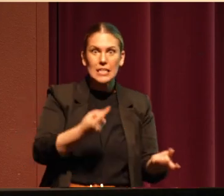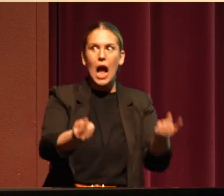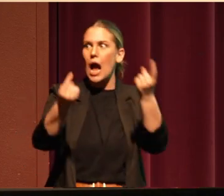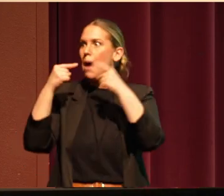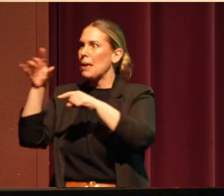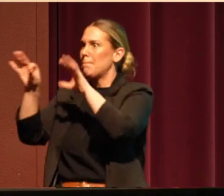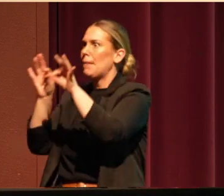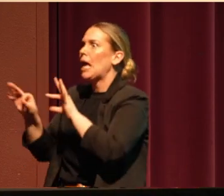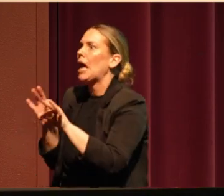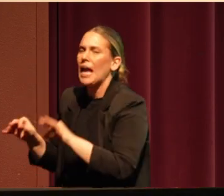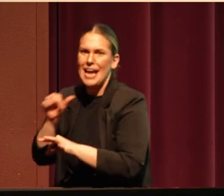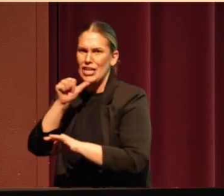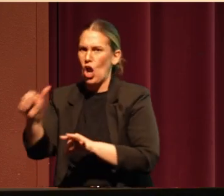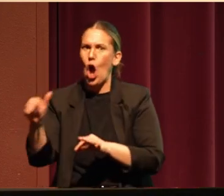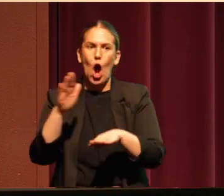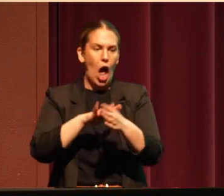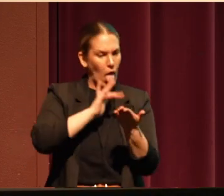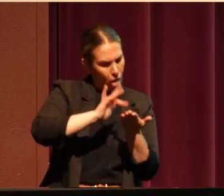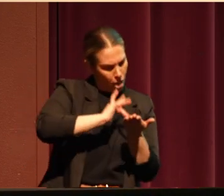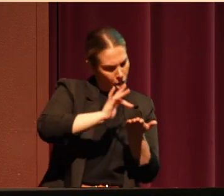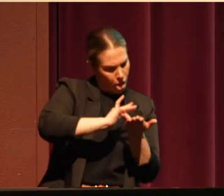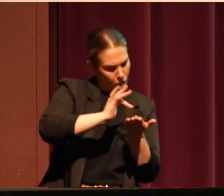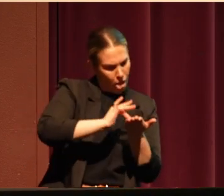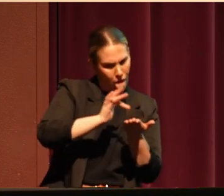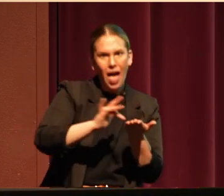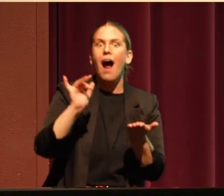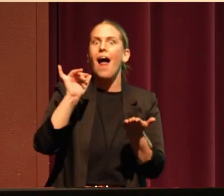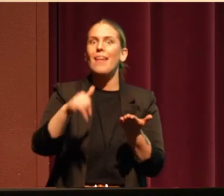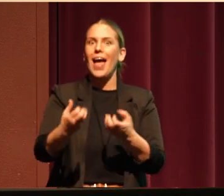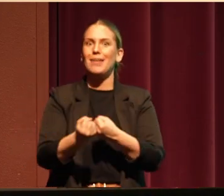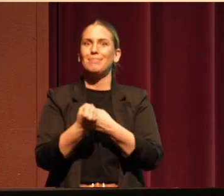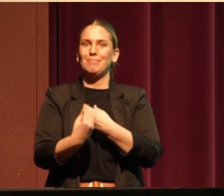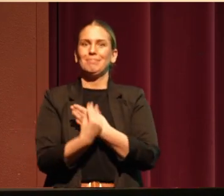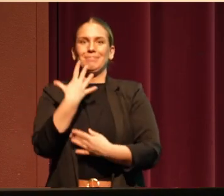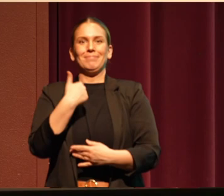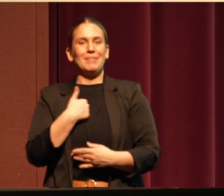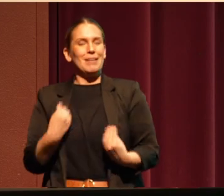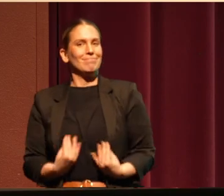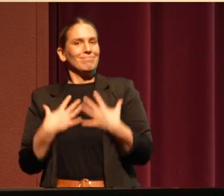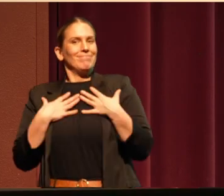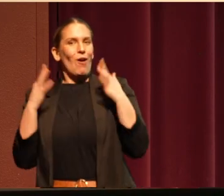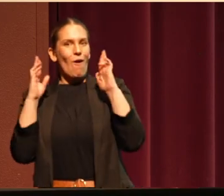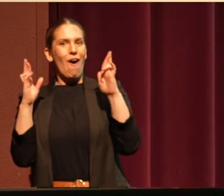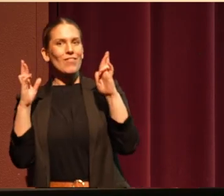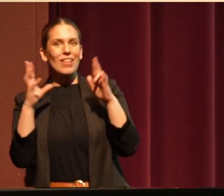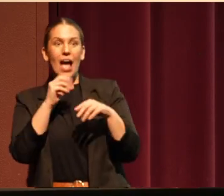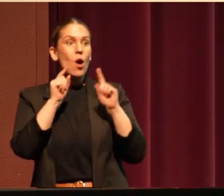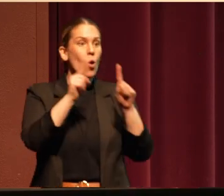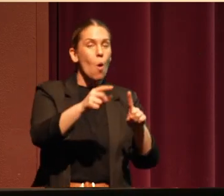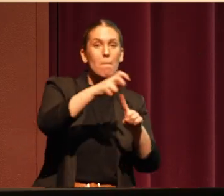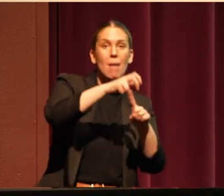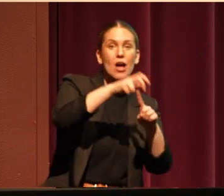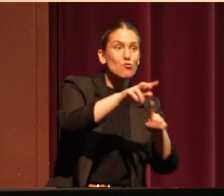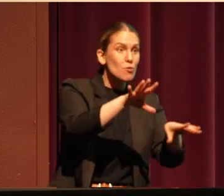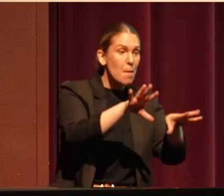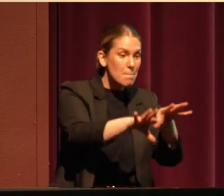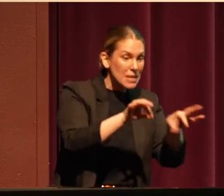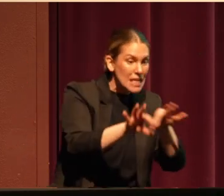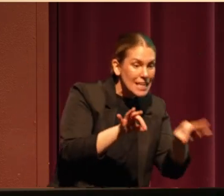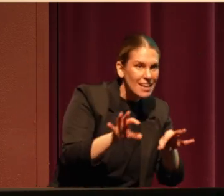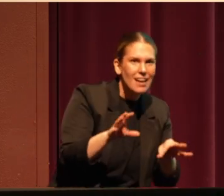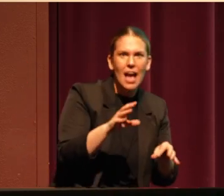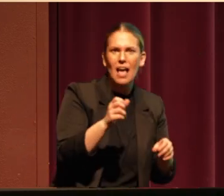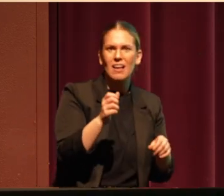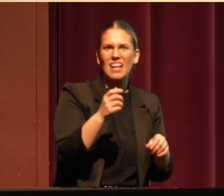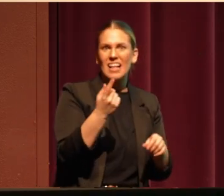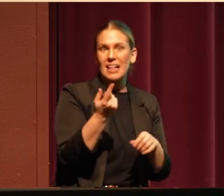huckleberries, that makes me hopeful. And, you know, we went mushroom picking. And a year before, we did amazing. And last year,